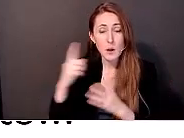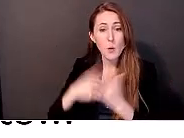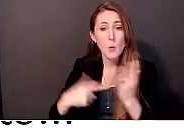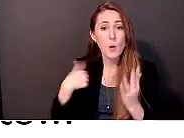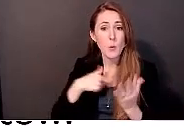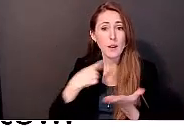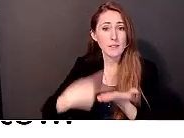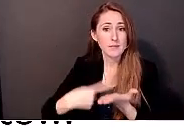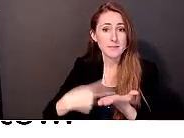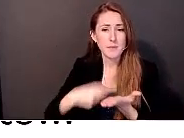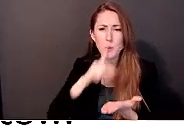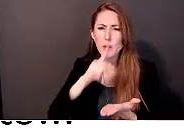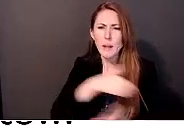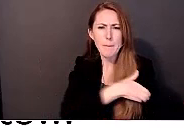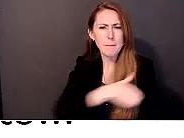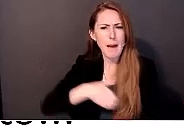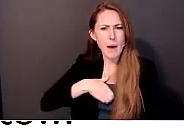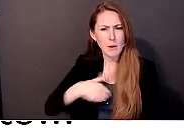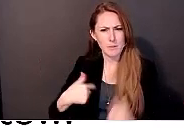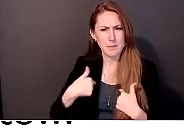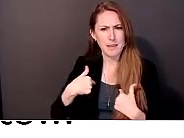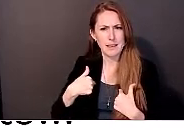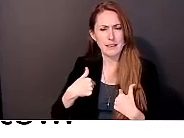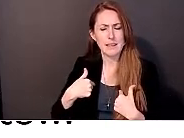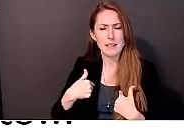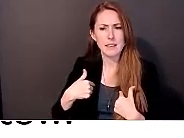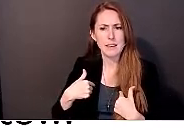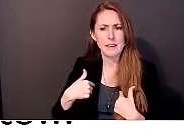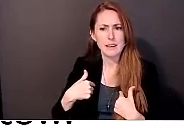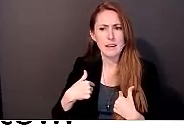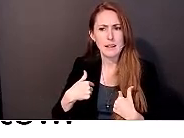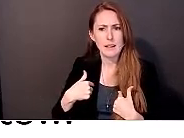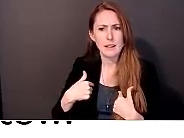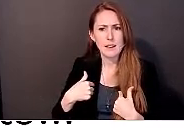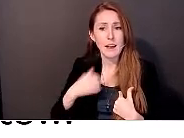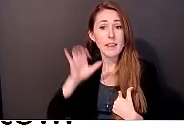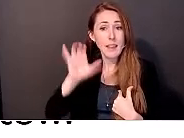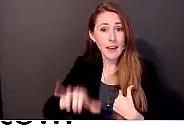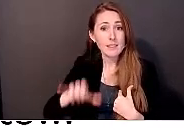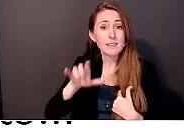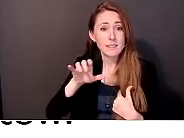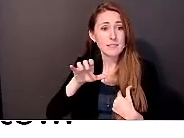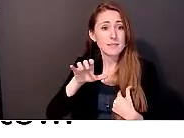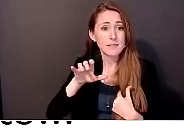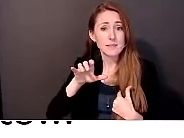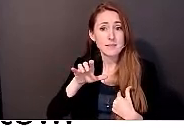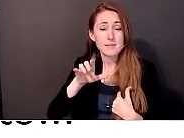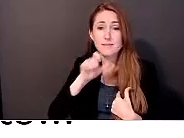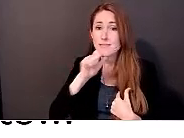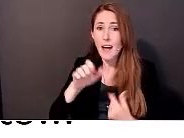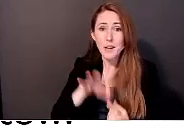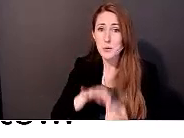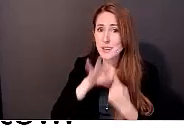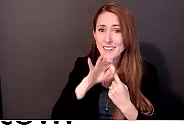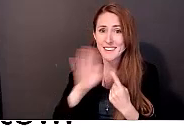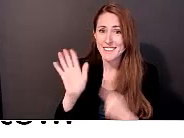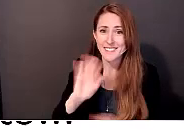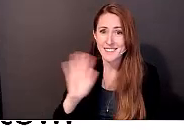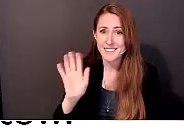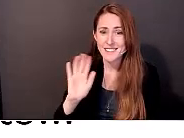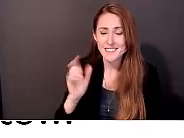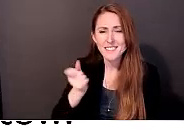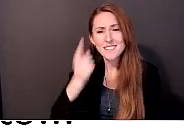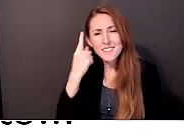empowered me, and I didn't, and, and, the fact that this is actually something that have, that is not unique, you know, while we have our different